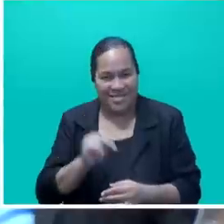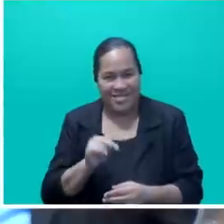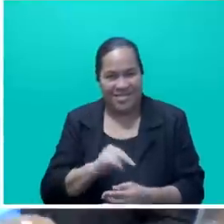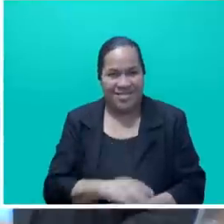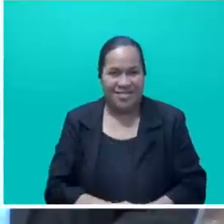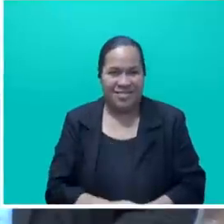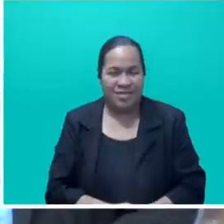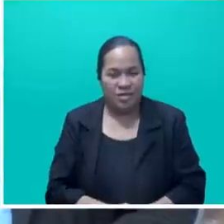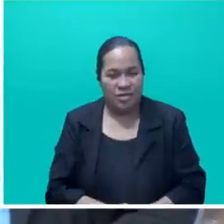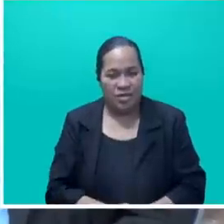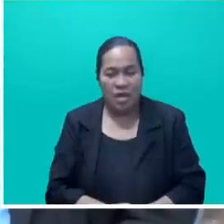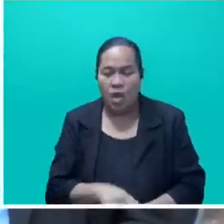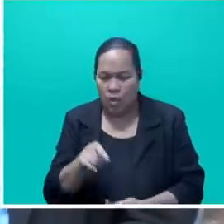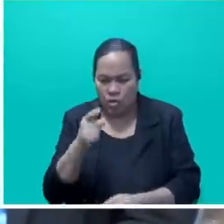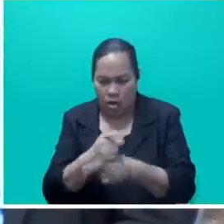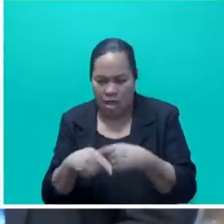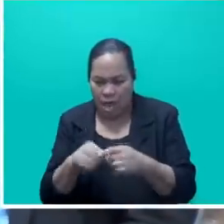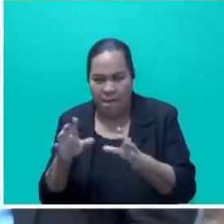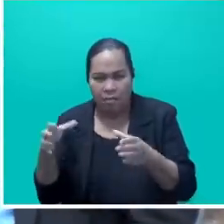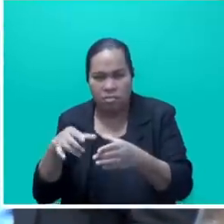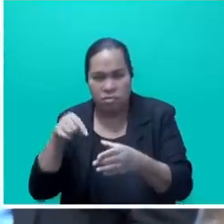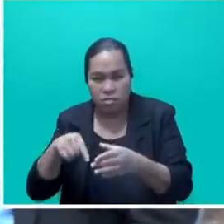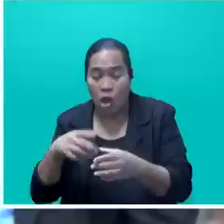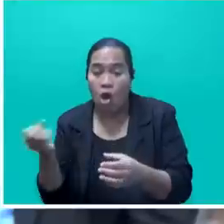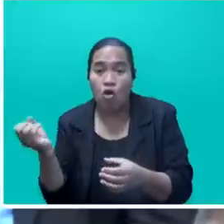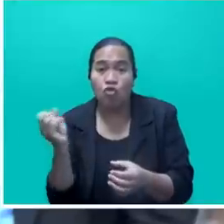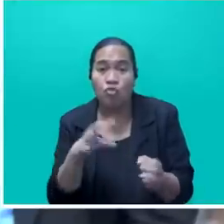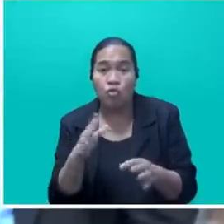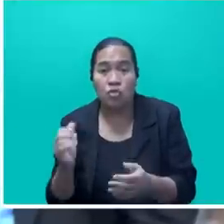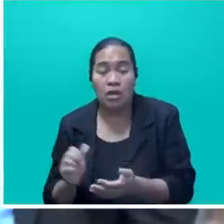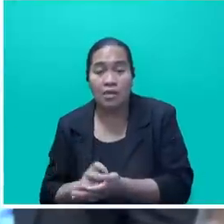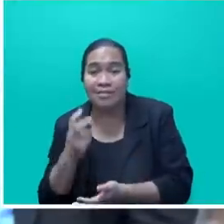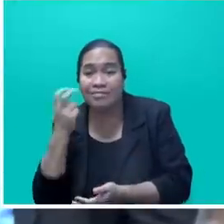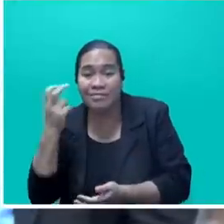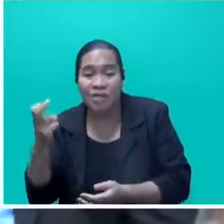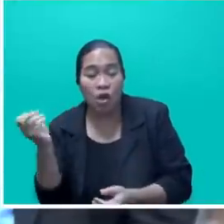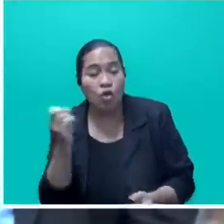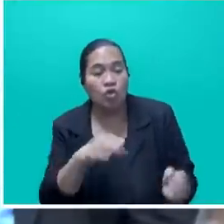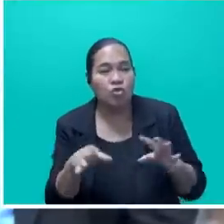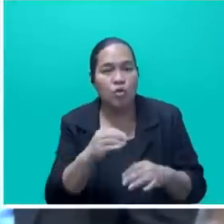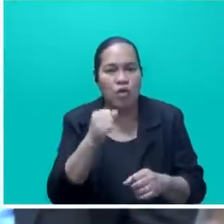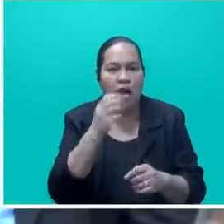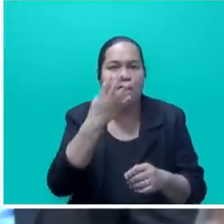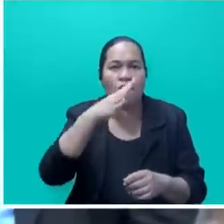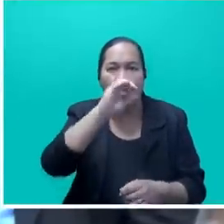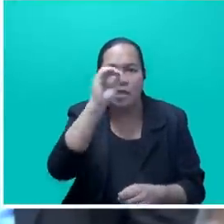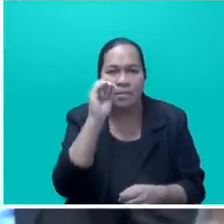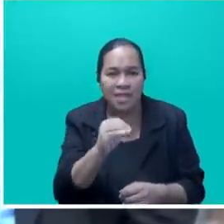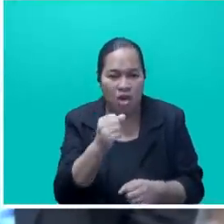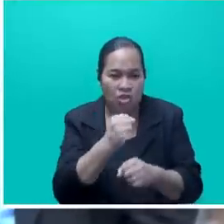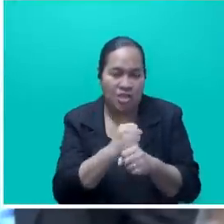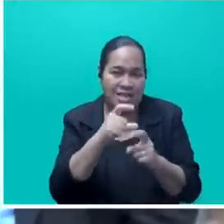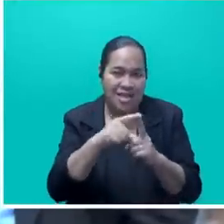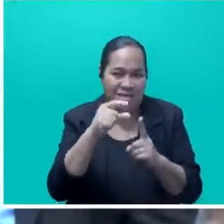a sector that contributes 40% of our GDP, a sector that supports